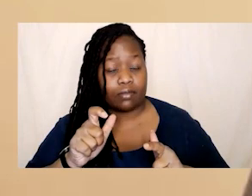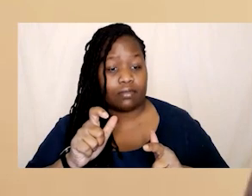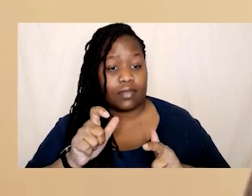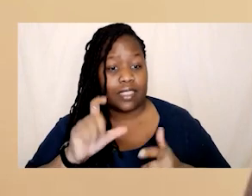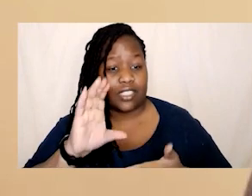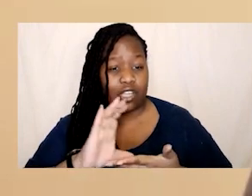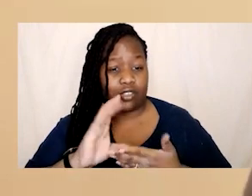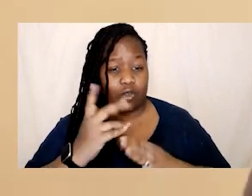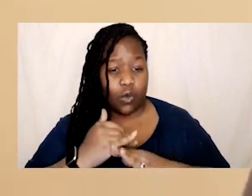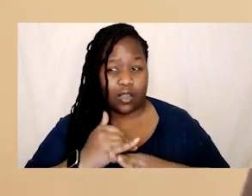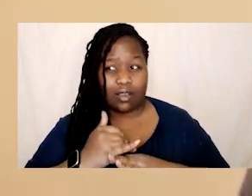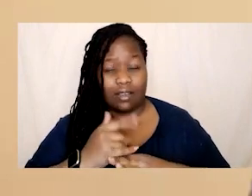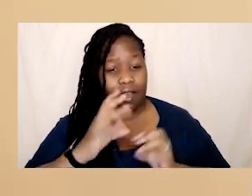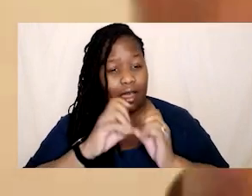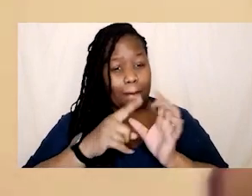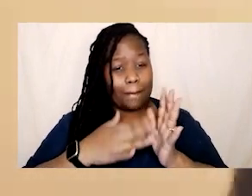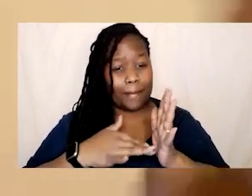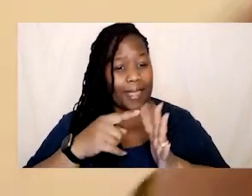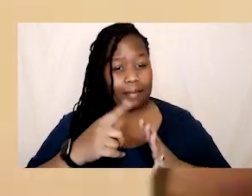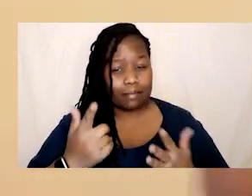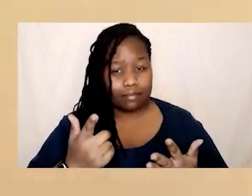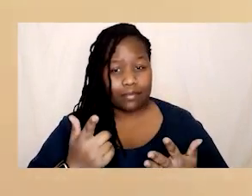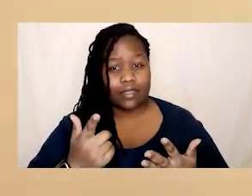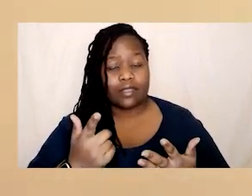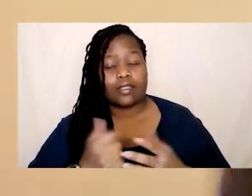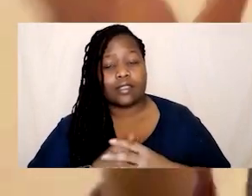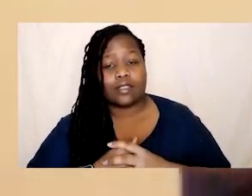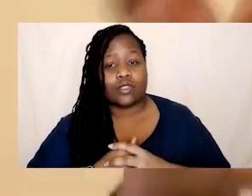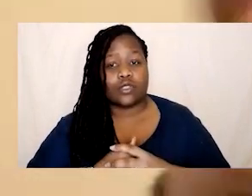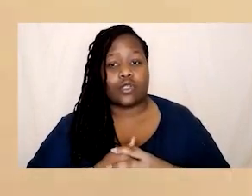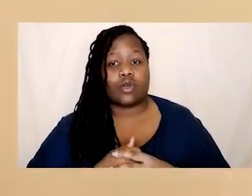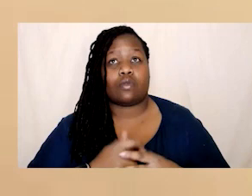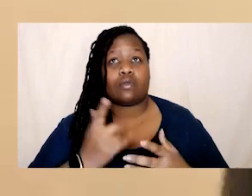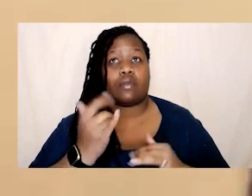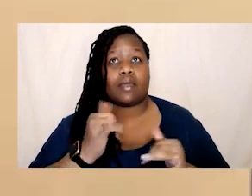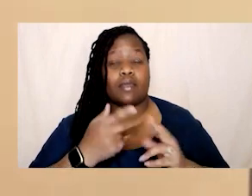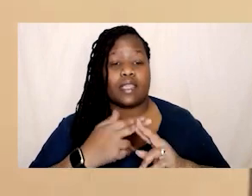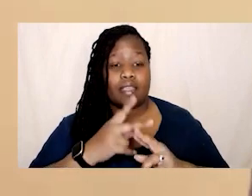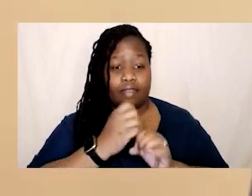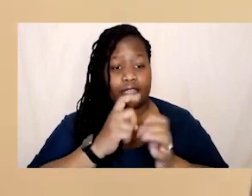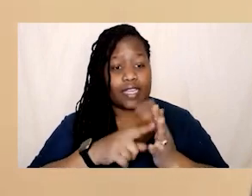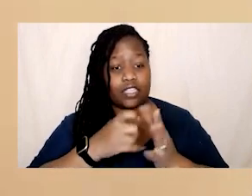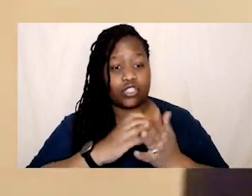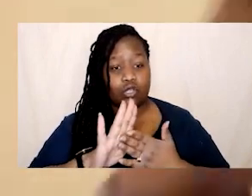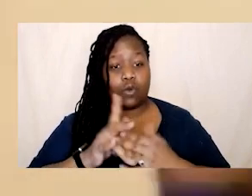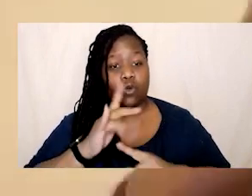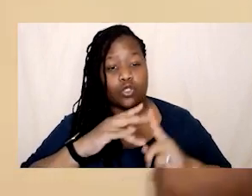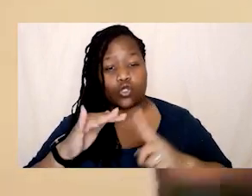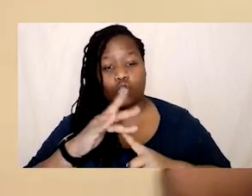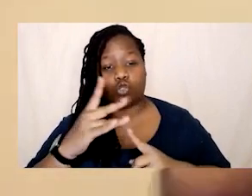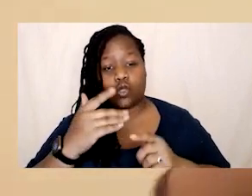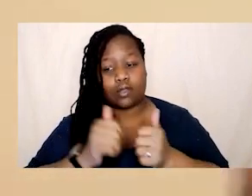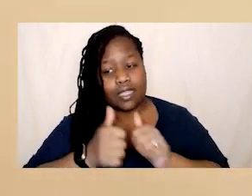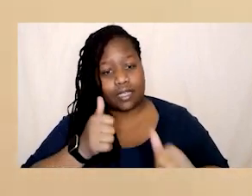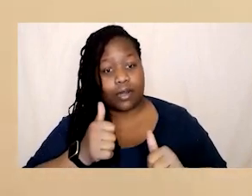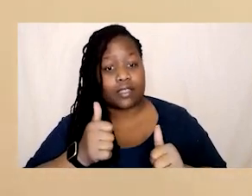that bit's probably the toughest and maybe if I glitch up as a social enterprise there would have been more peer ships I think and more more people open to